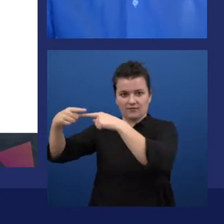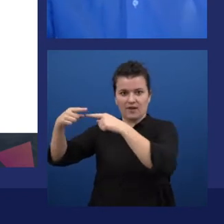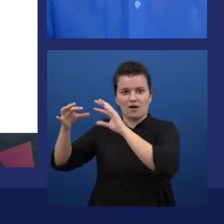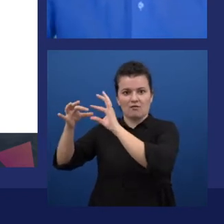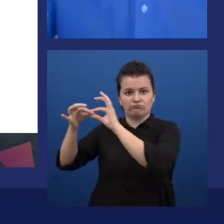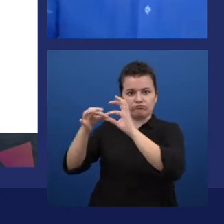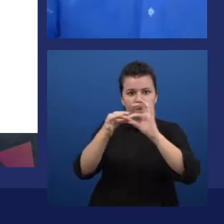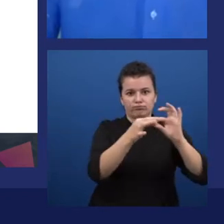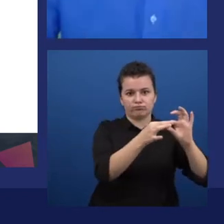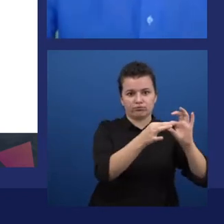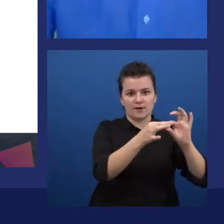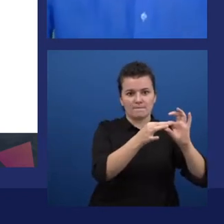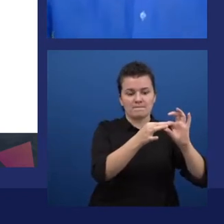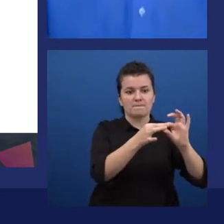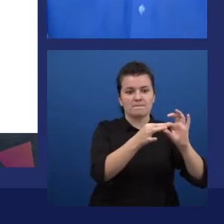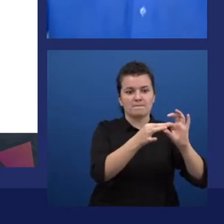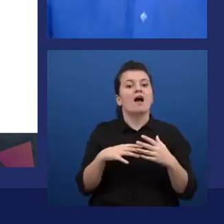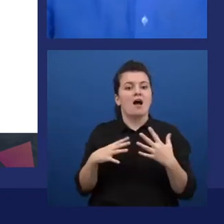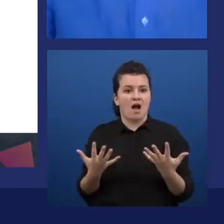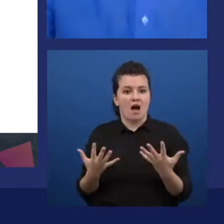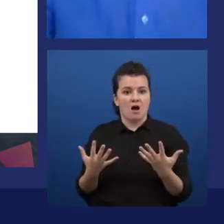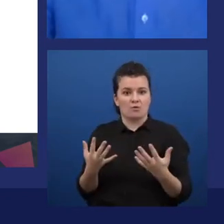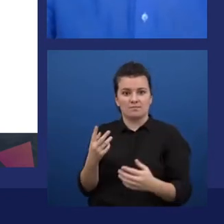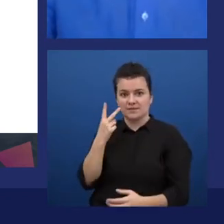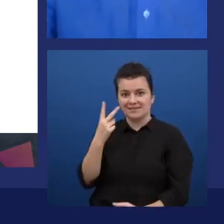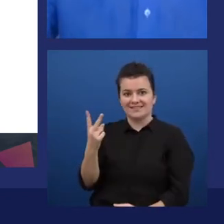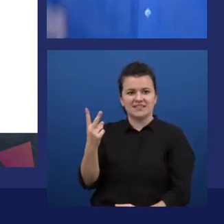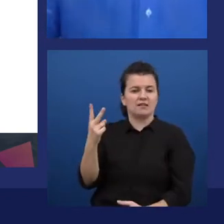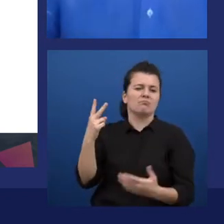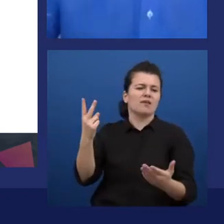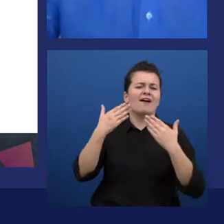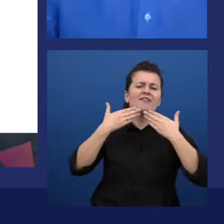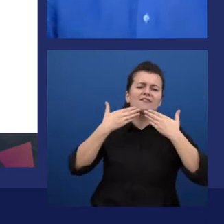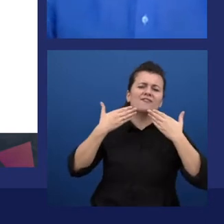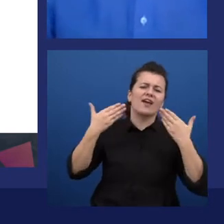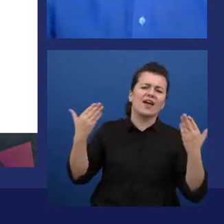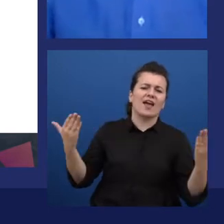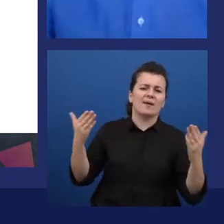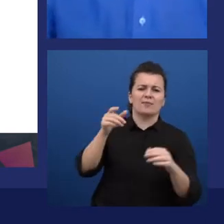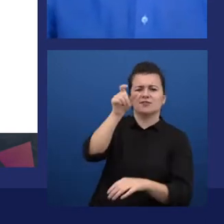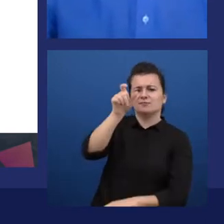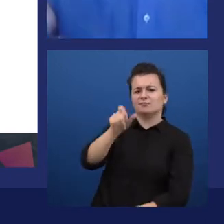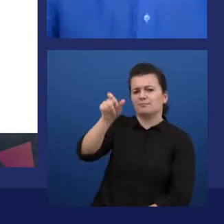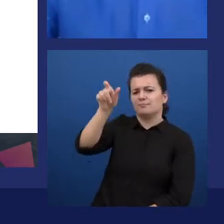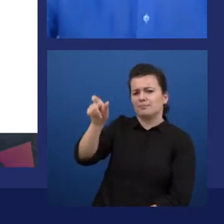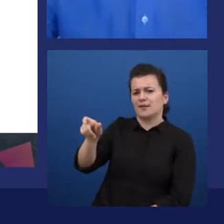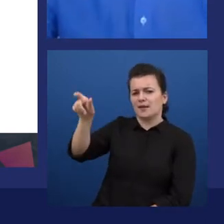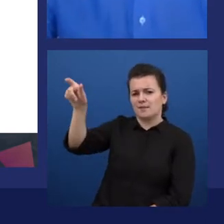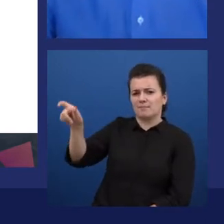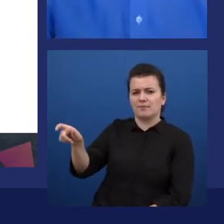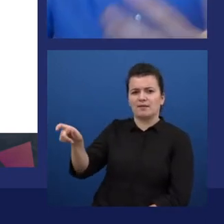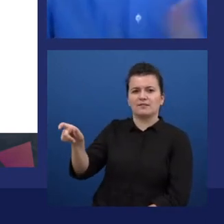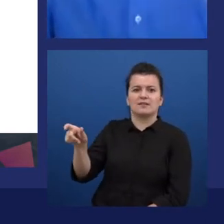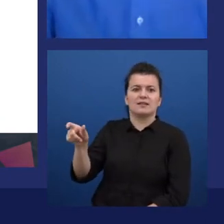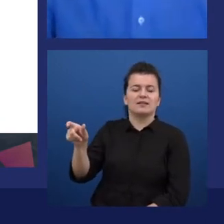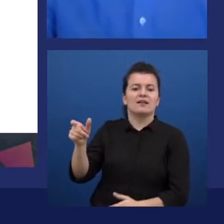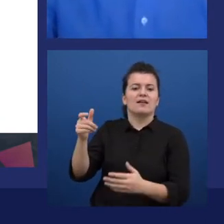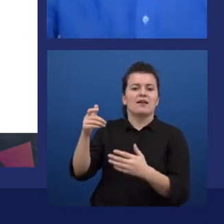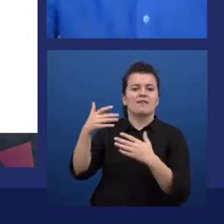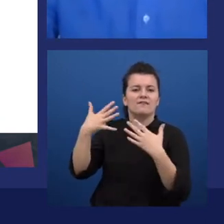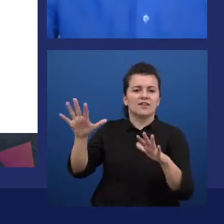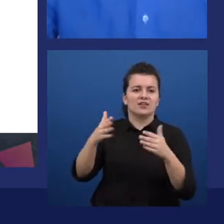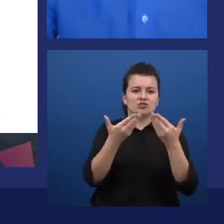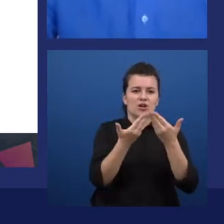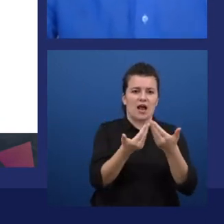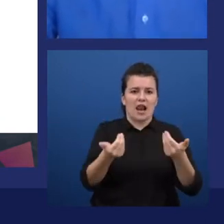And as you can see, there are some celebrities in there that are already been pre-classified.